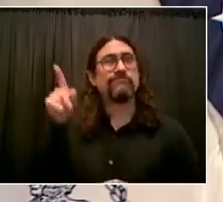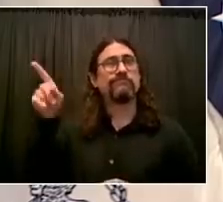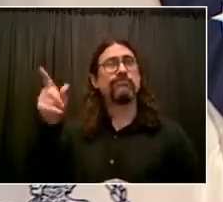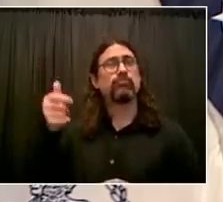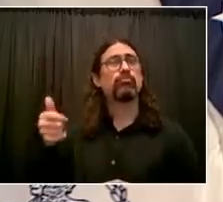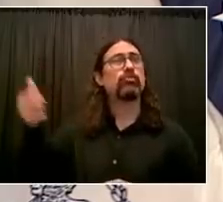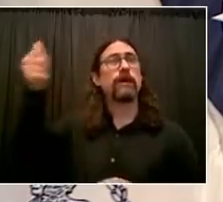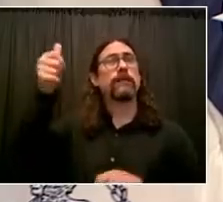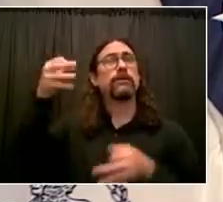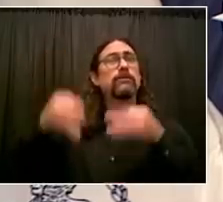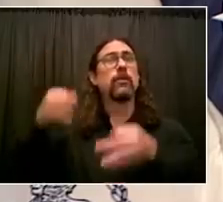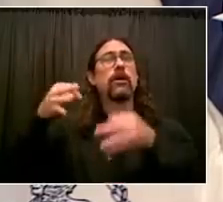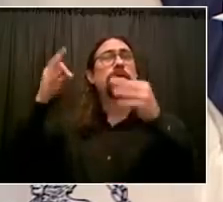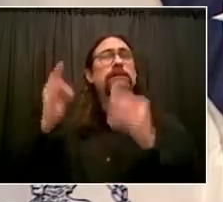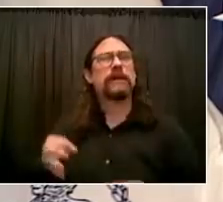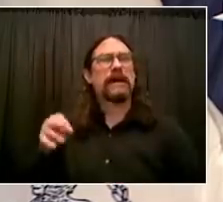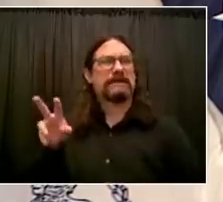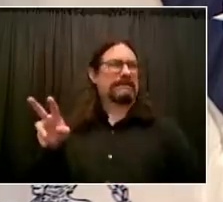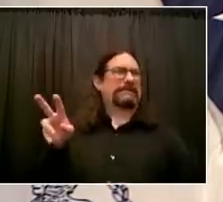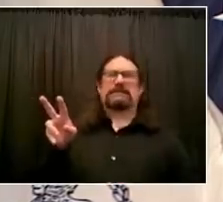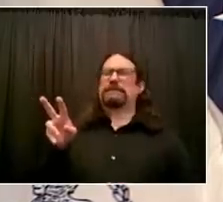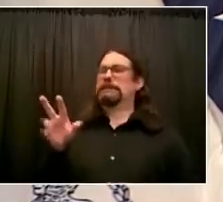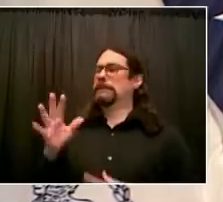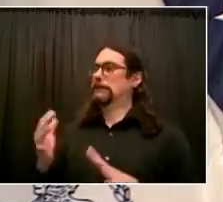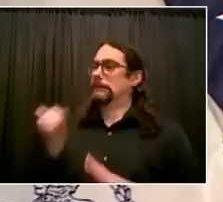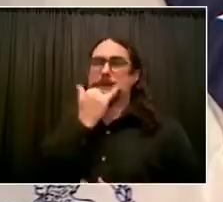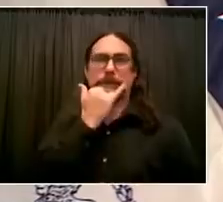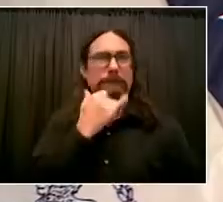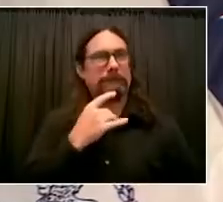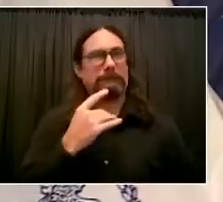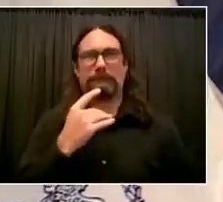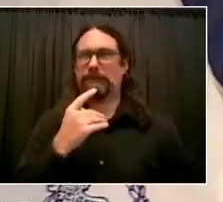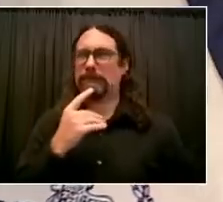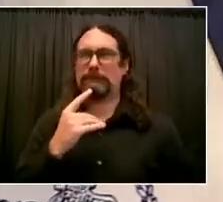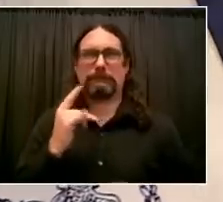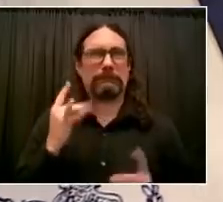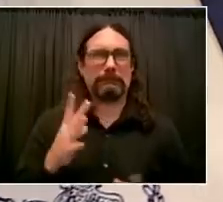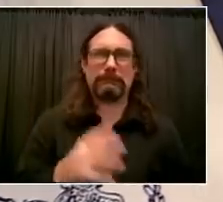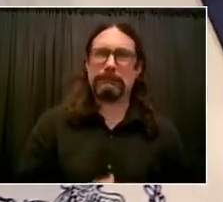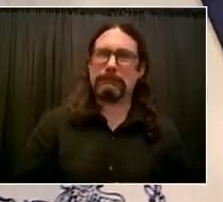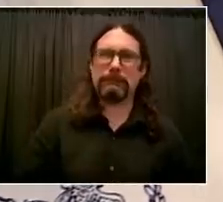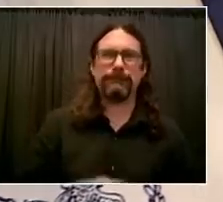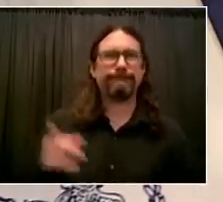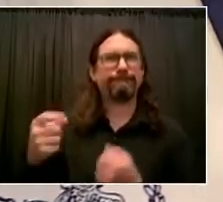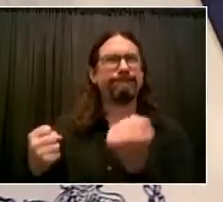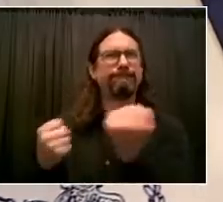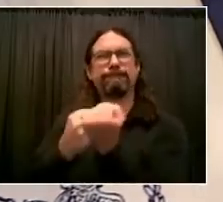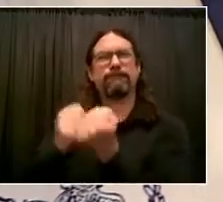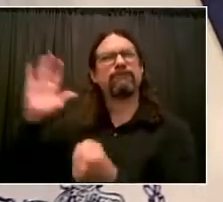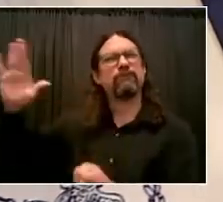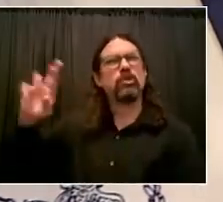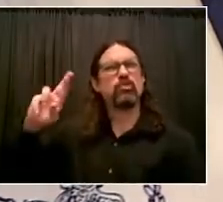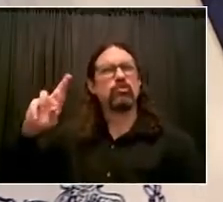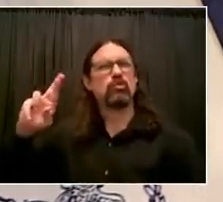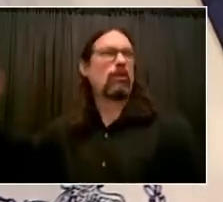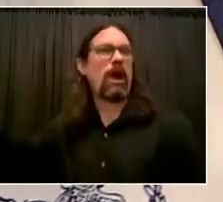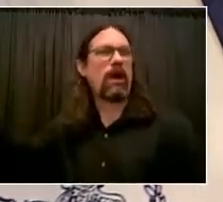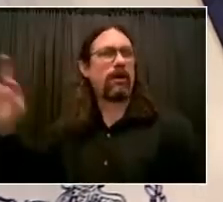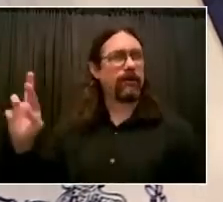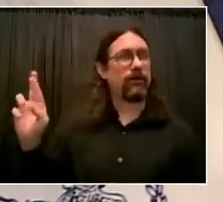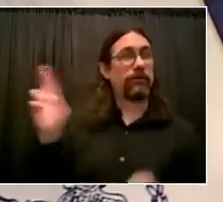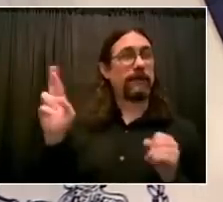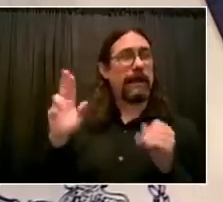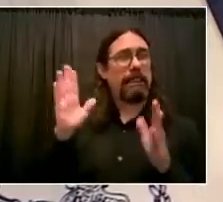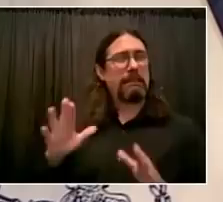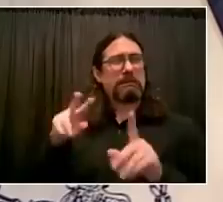and more a court dominated by right-wing extremists the supreme court refused to stop texas senate bill